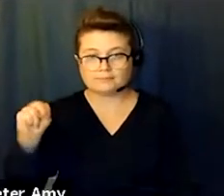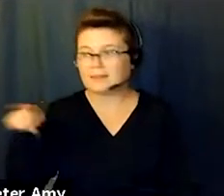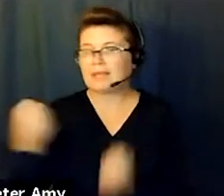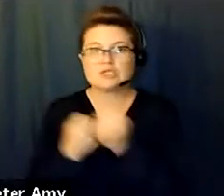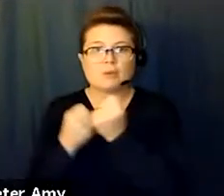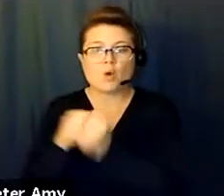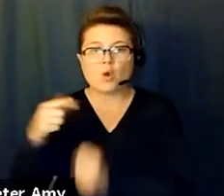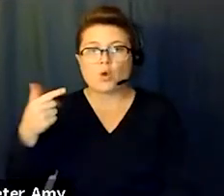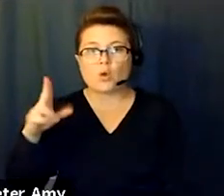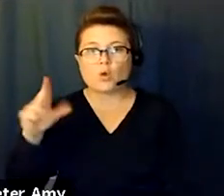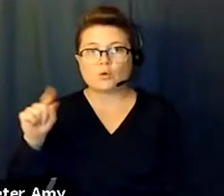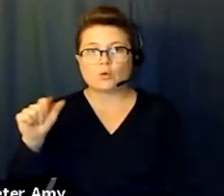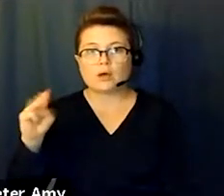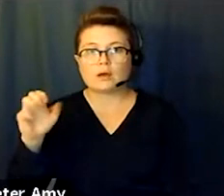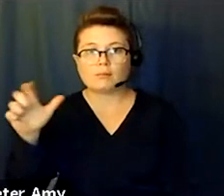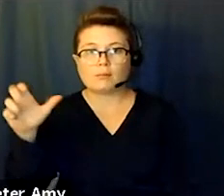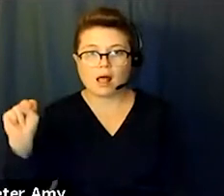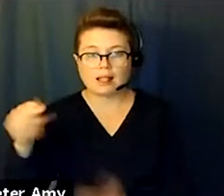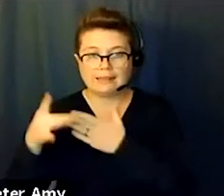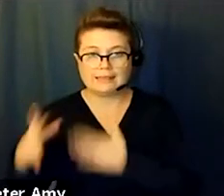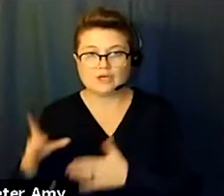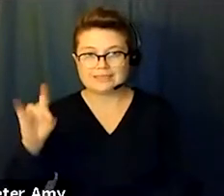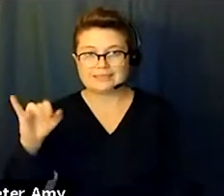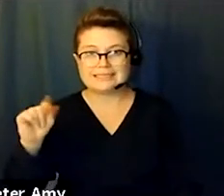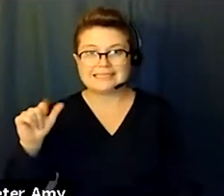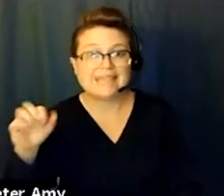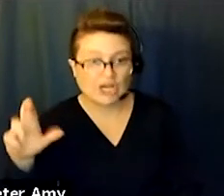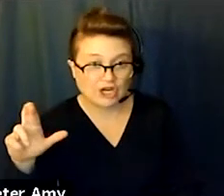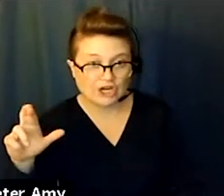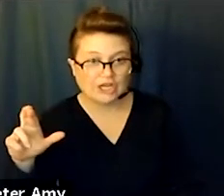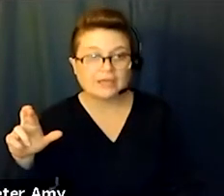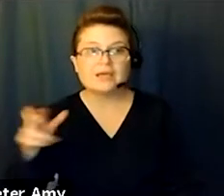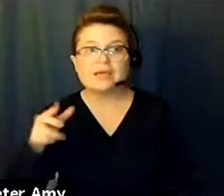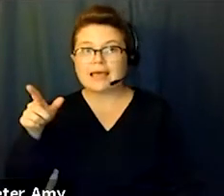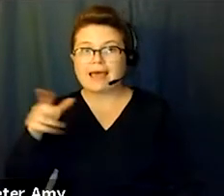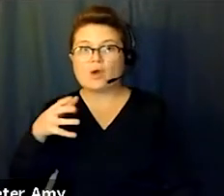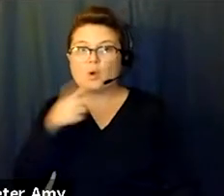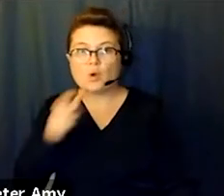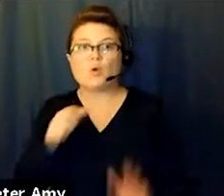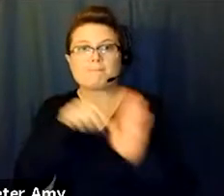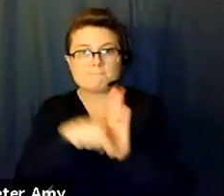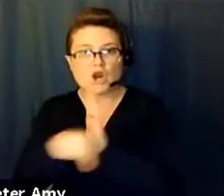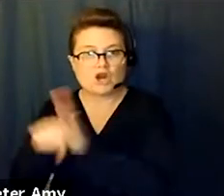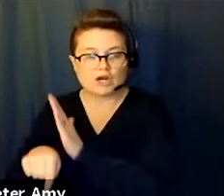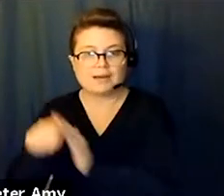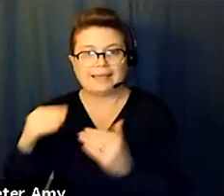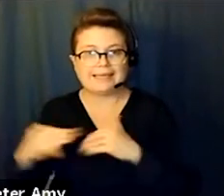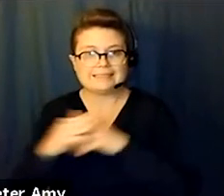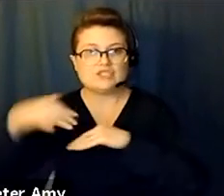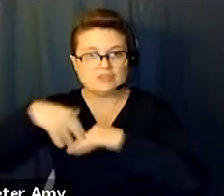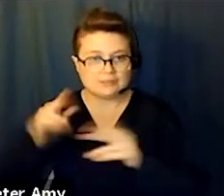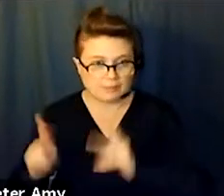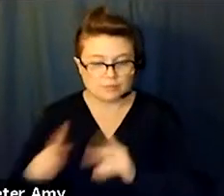right-wing dictator Efraín Rios Montt and Reagan, who murdered indigenous peoples by the thousands, murdered